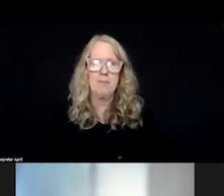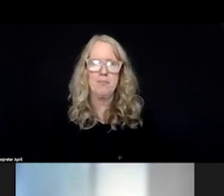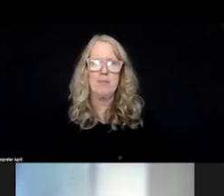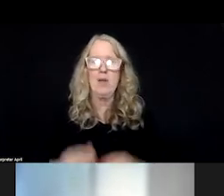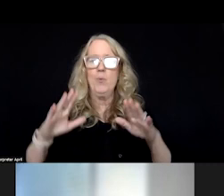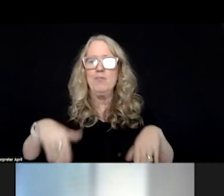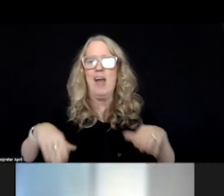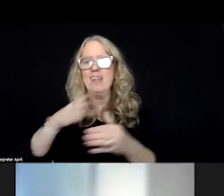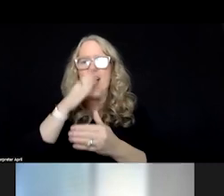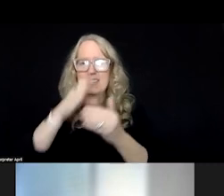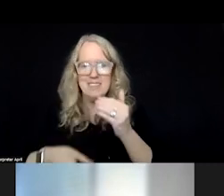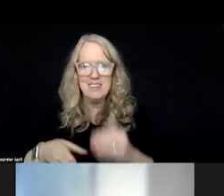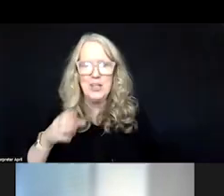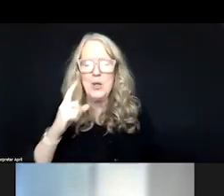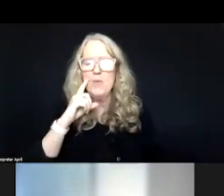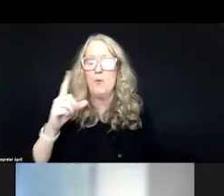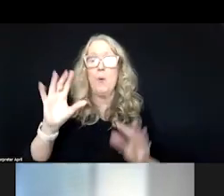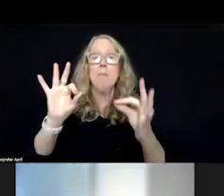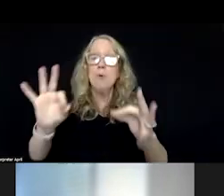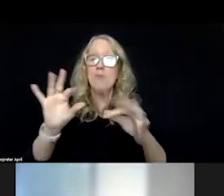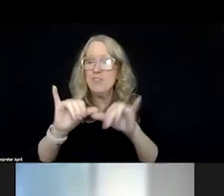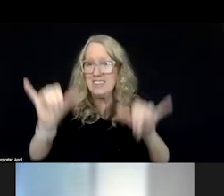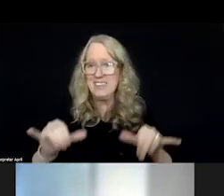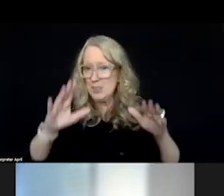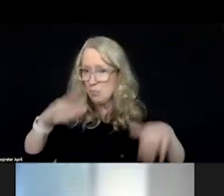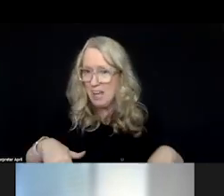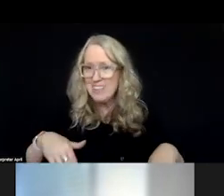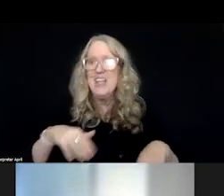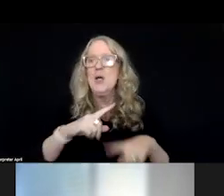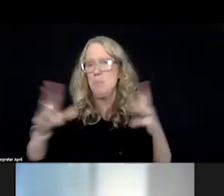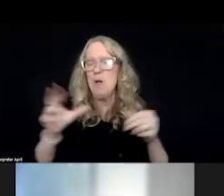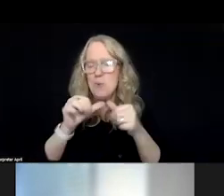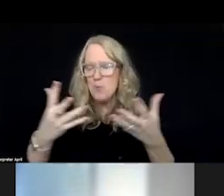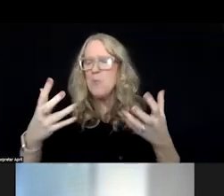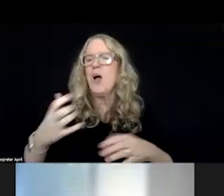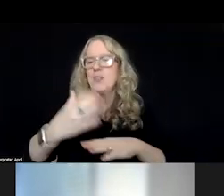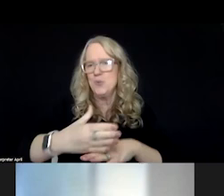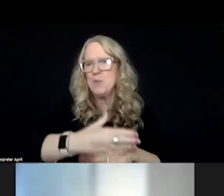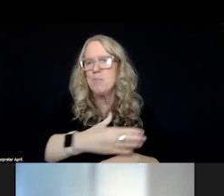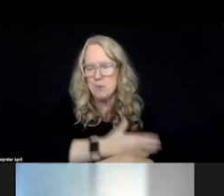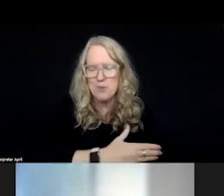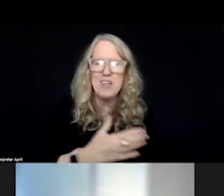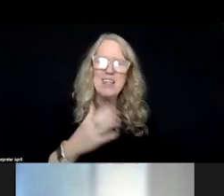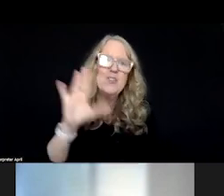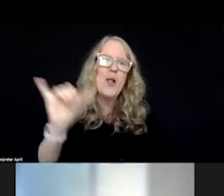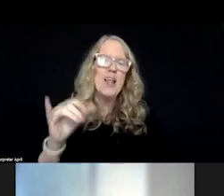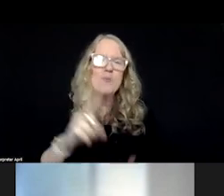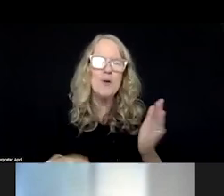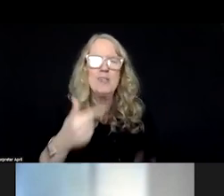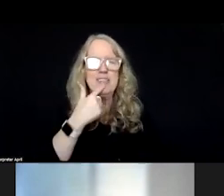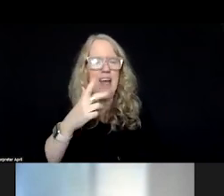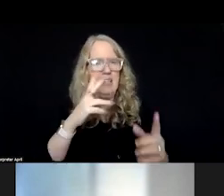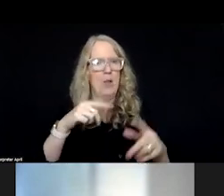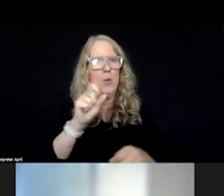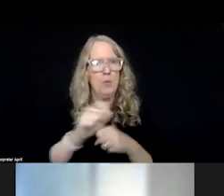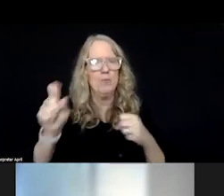end of or a perfect system, but continue to improve upon it. And so, like I said, we worked with the